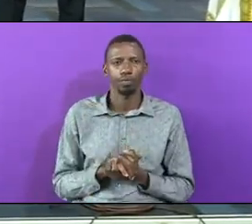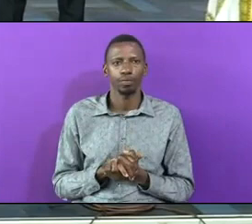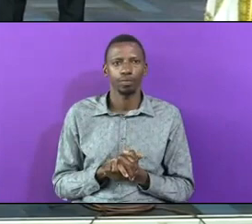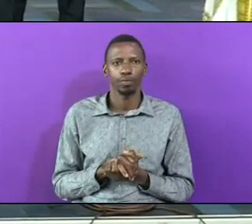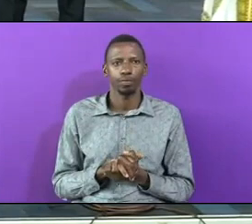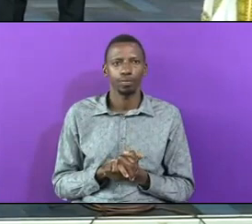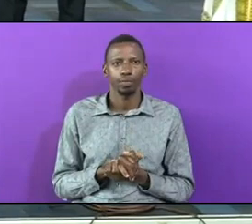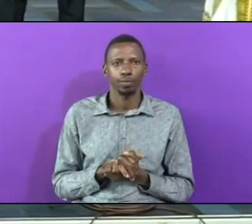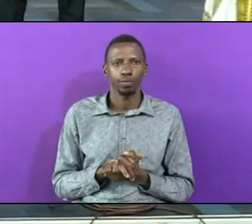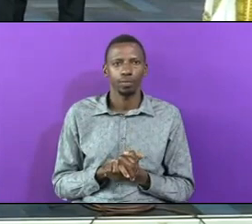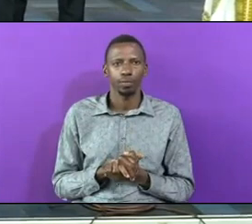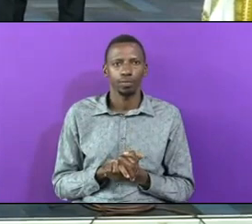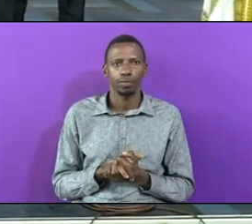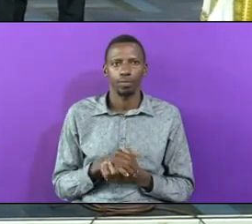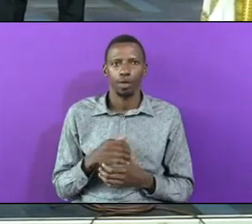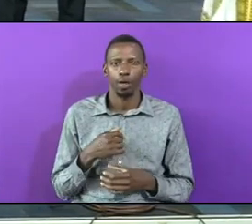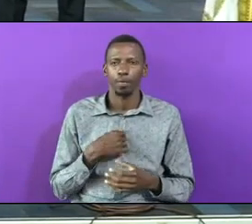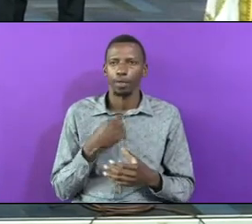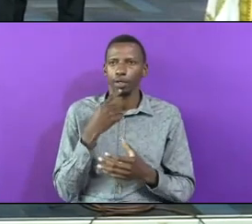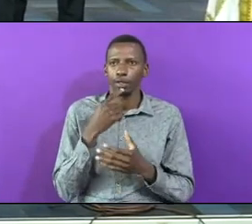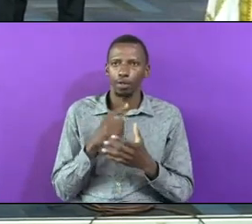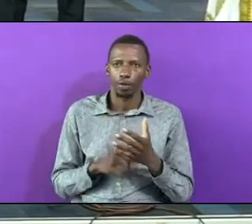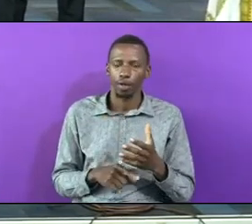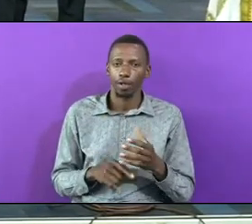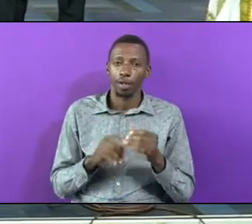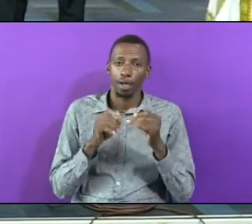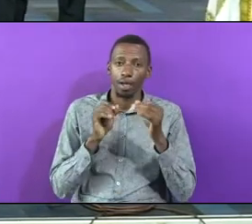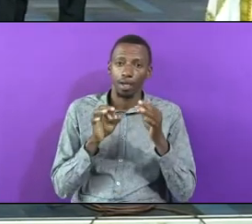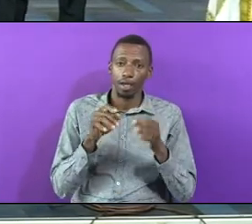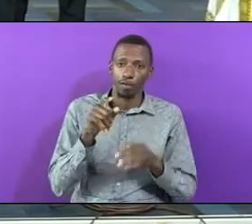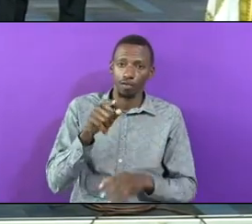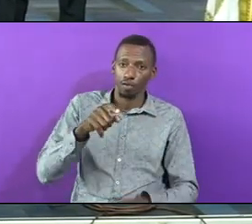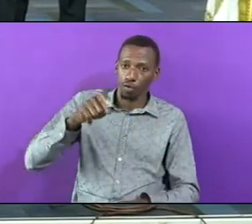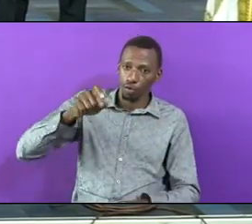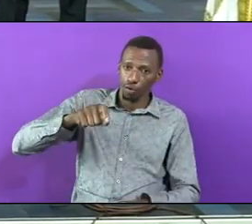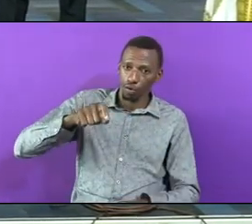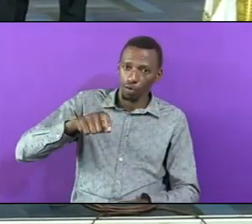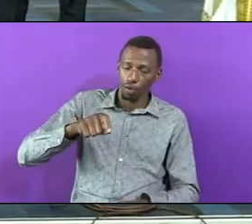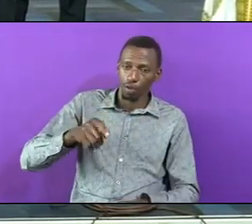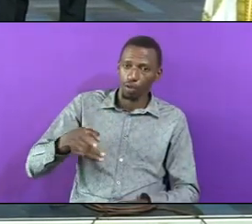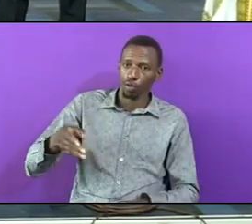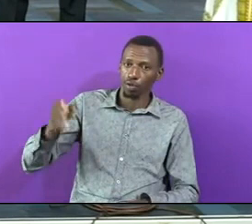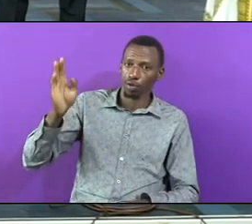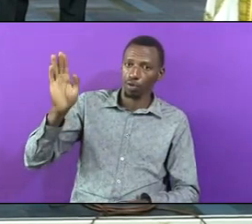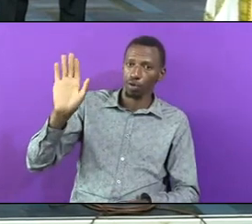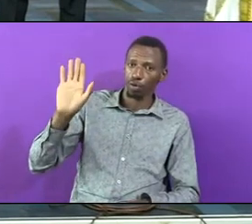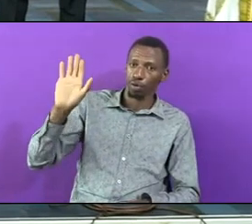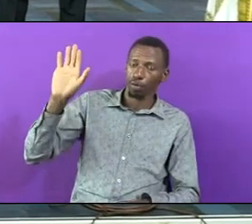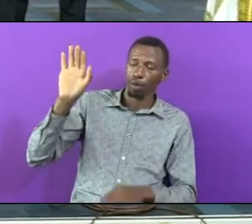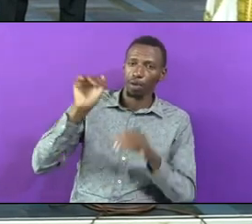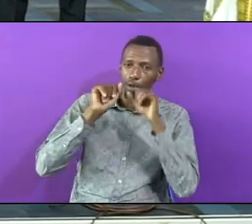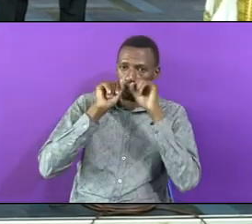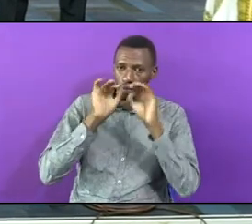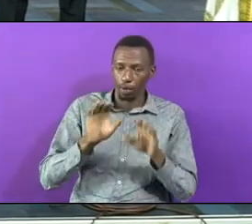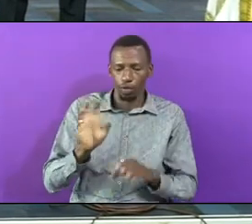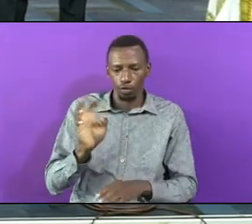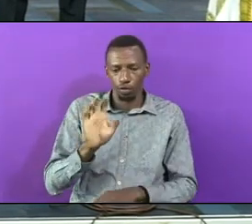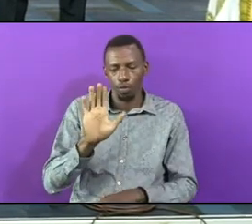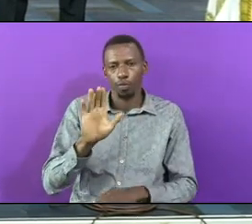And The Impossible Call Is That If You Need God's Blessings Look At Your Life And You Say Father